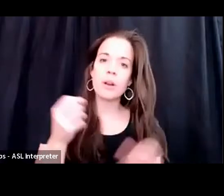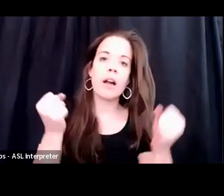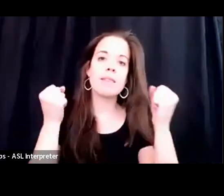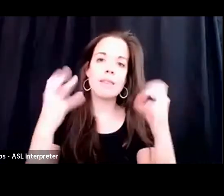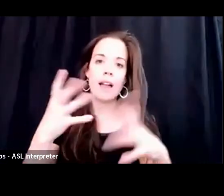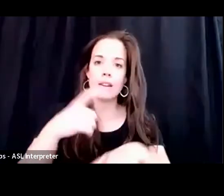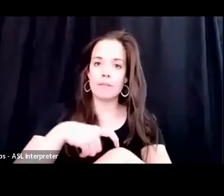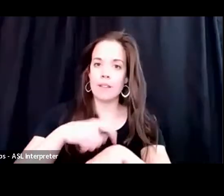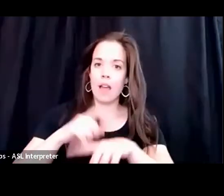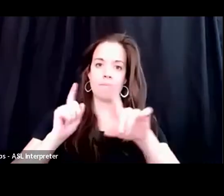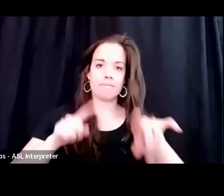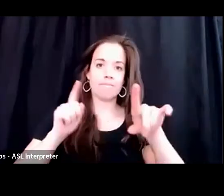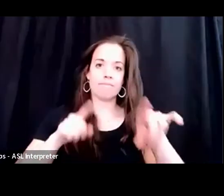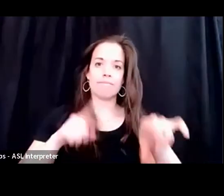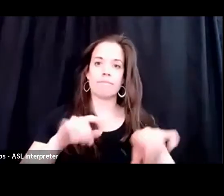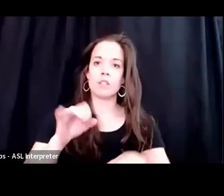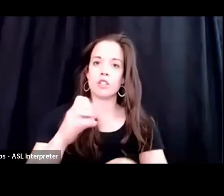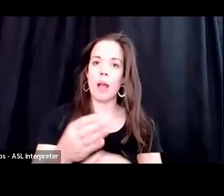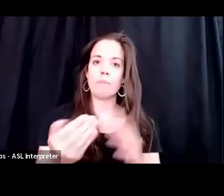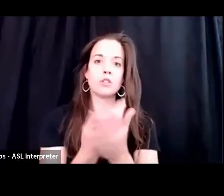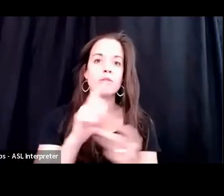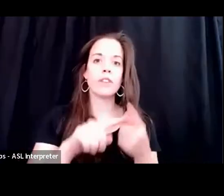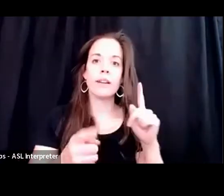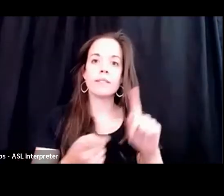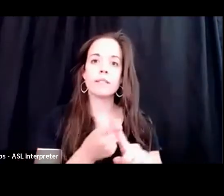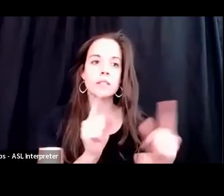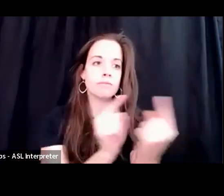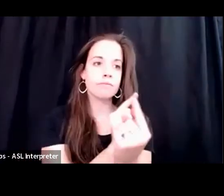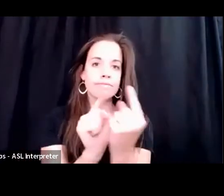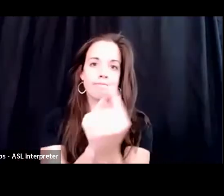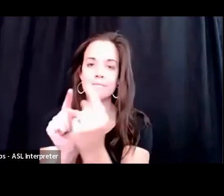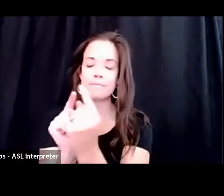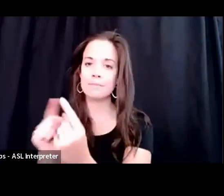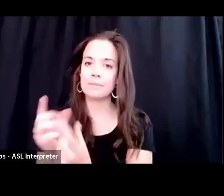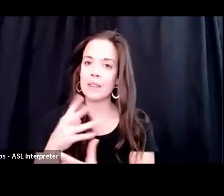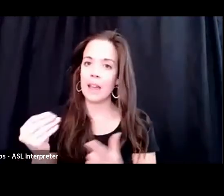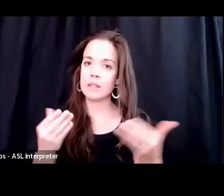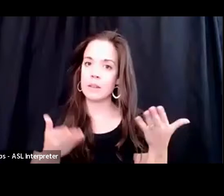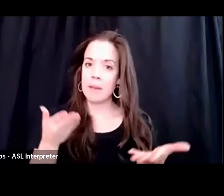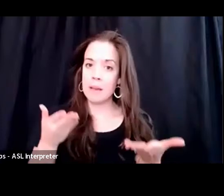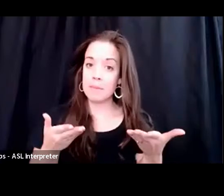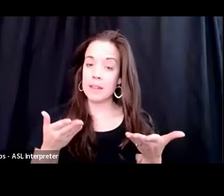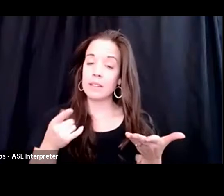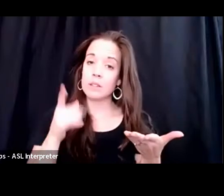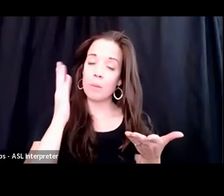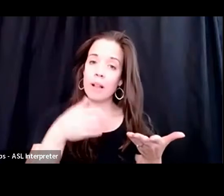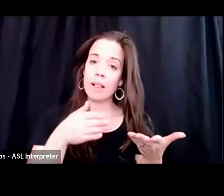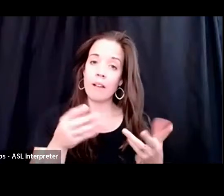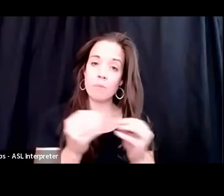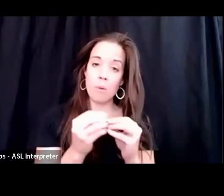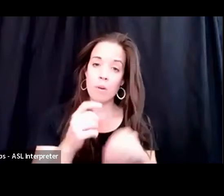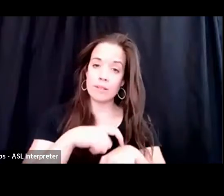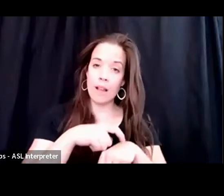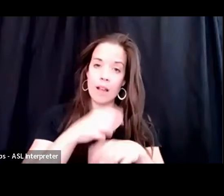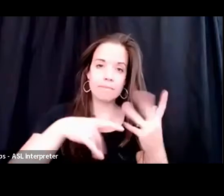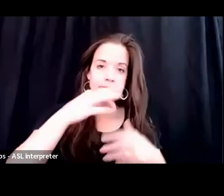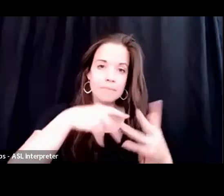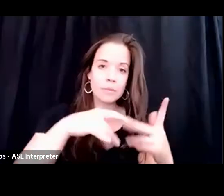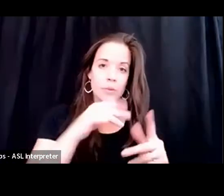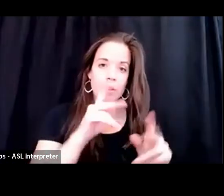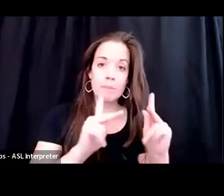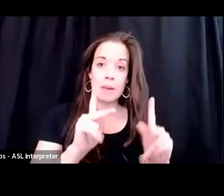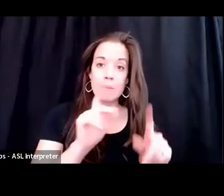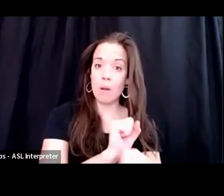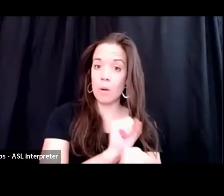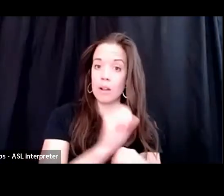You're going to make a lot of new friends. You will maybe even spend more time with people at work than you do with